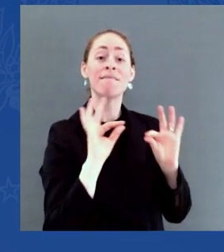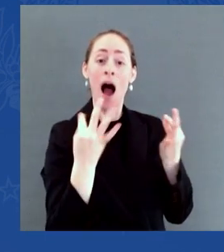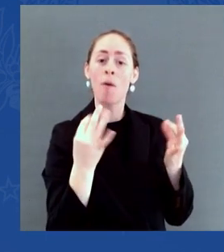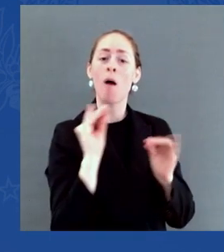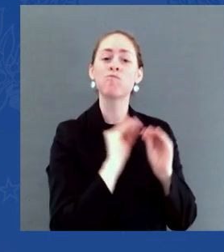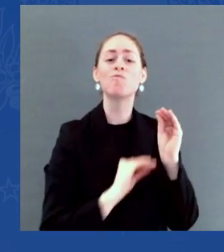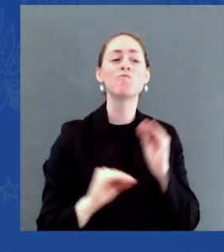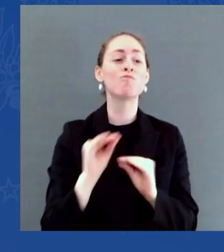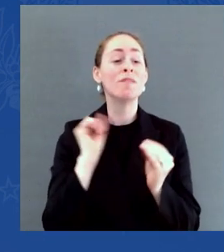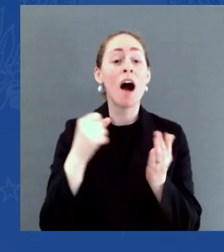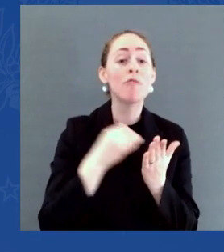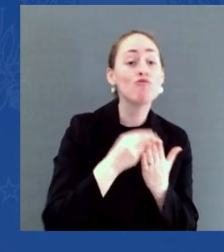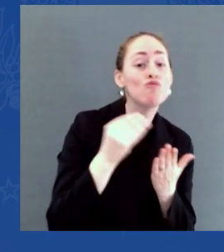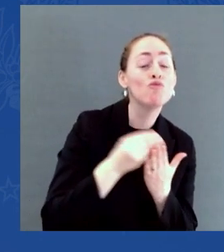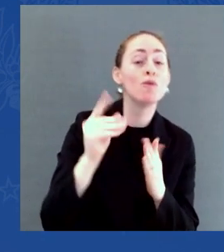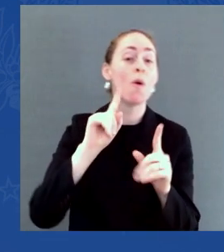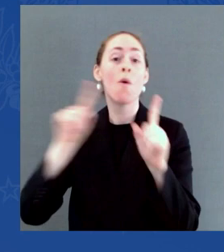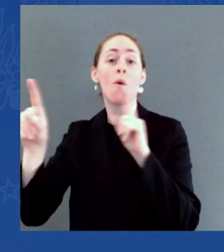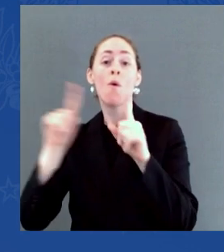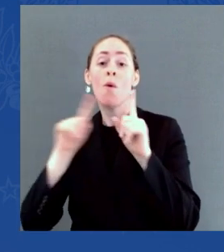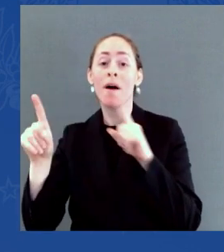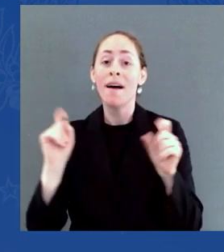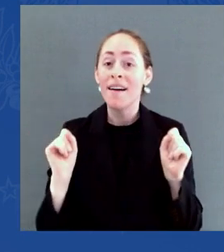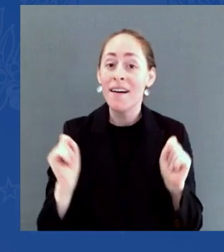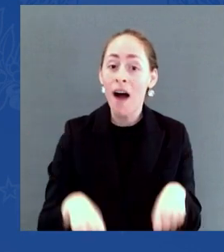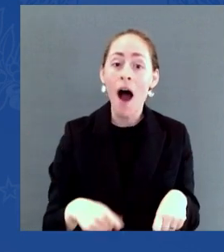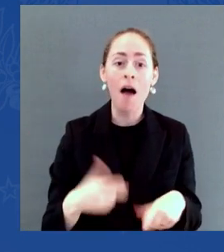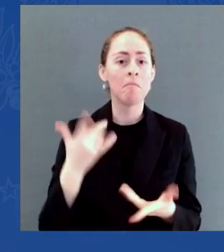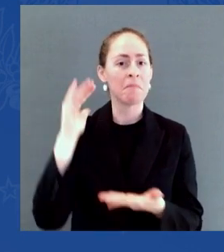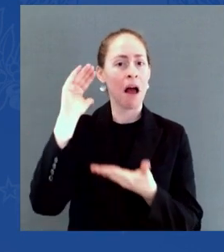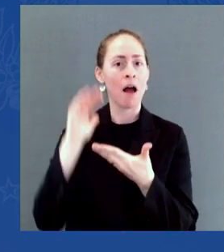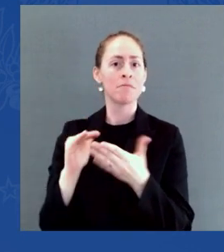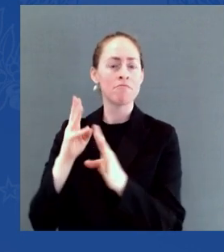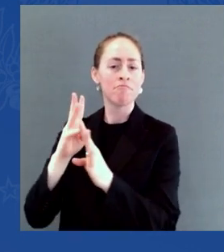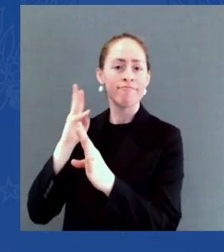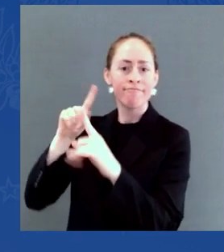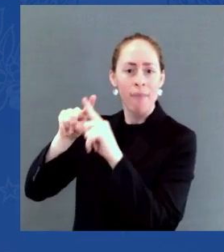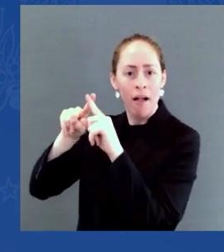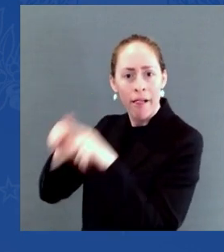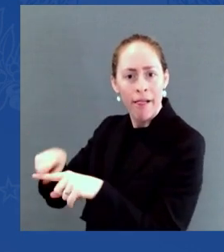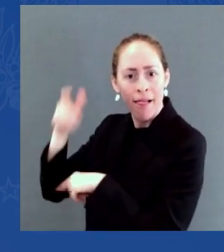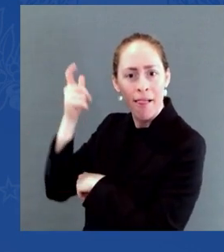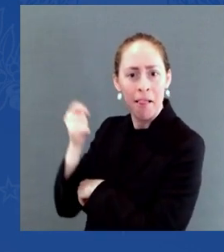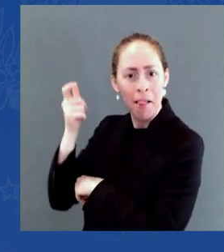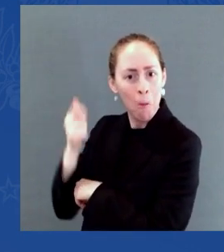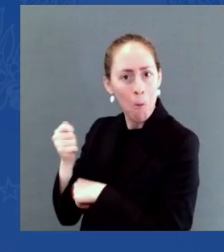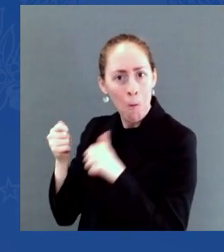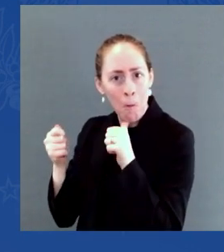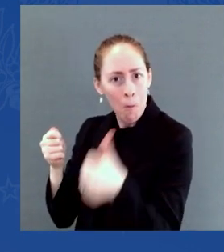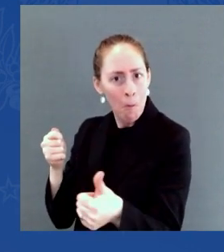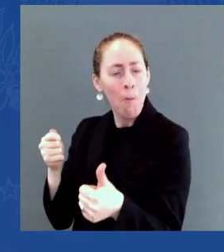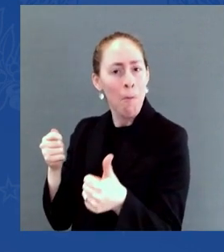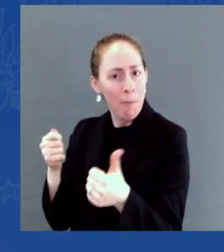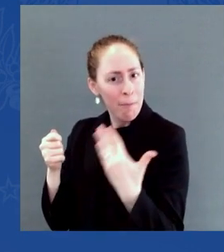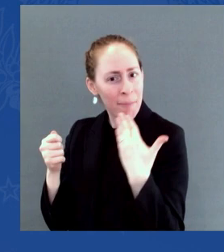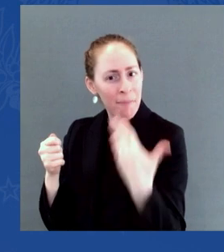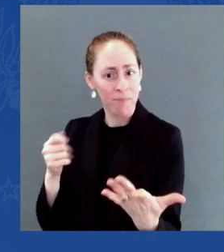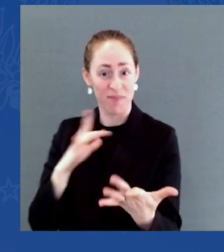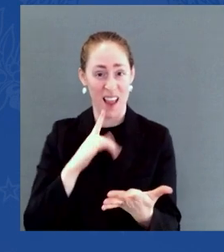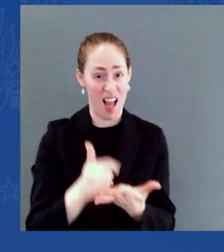It was because of the American Rescue Plan, which virtually every Democrat in Congress voted for and every Republican voted against.